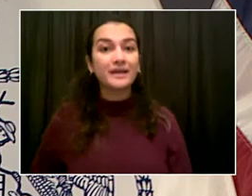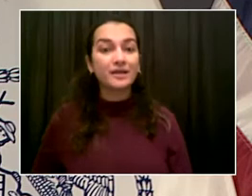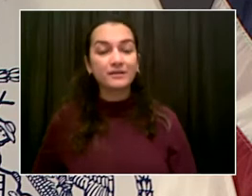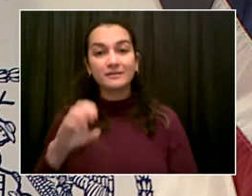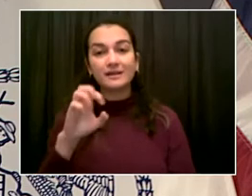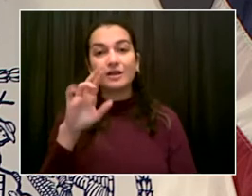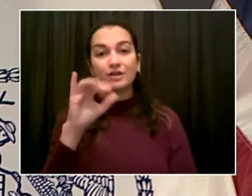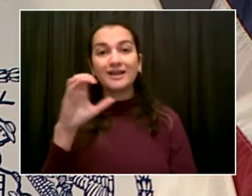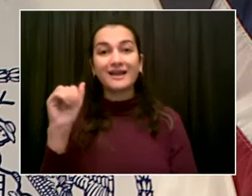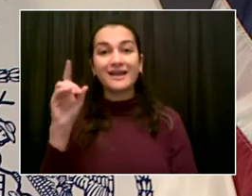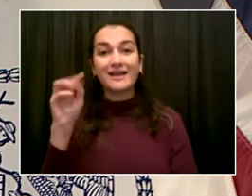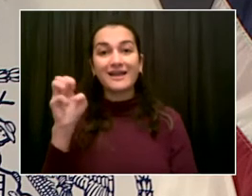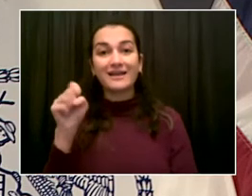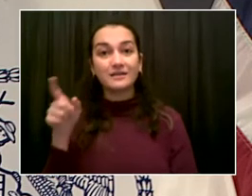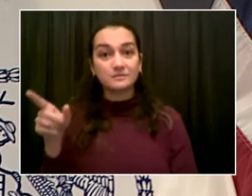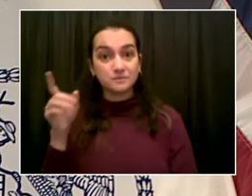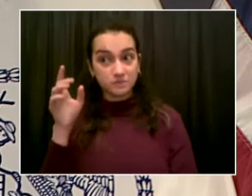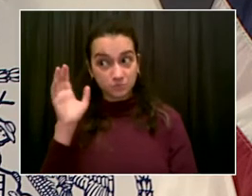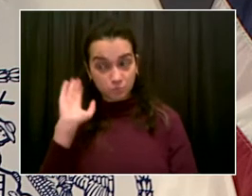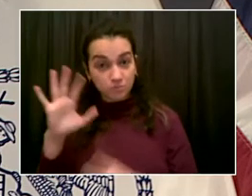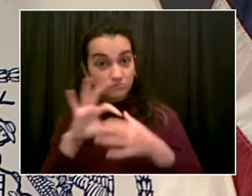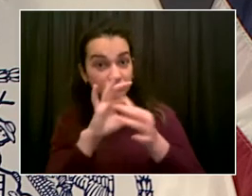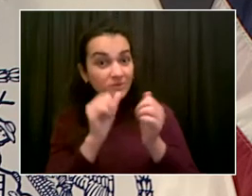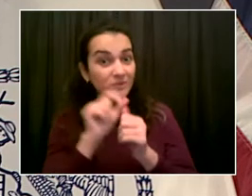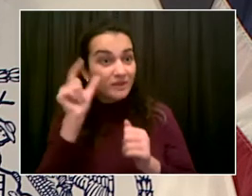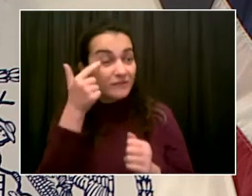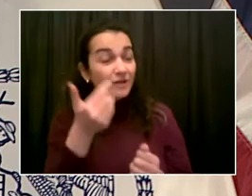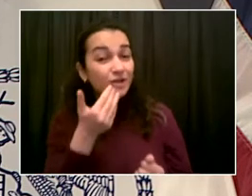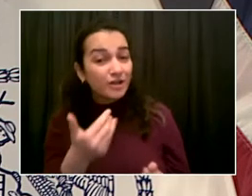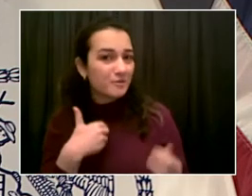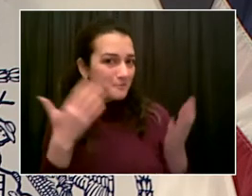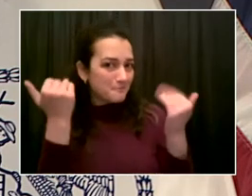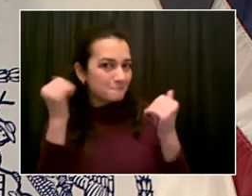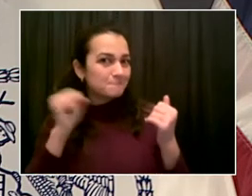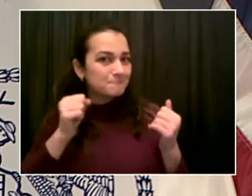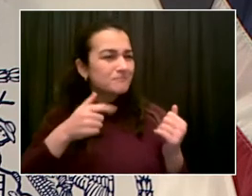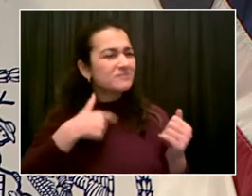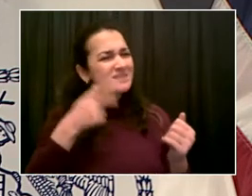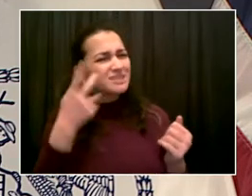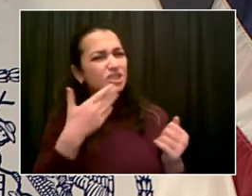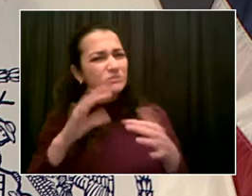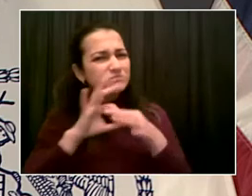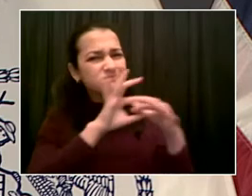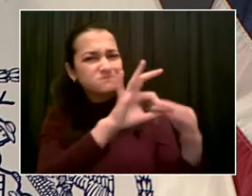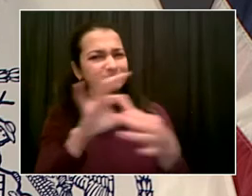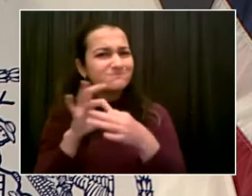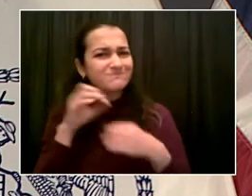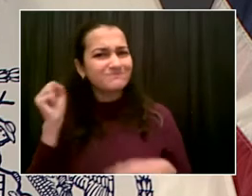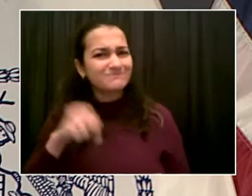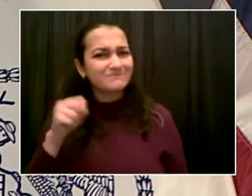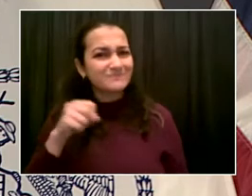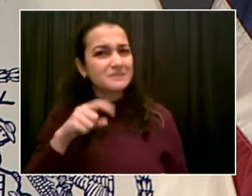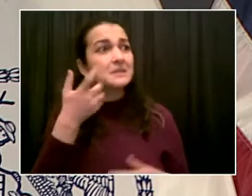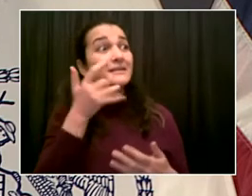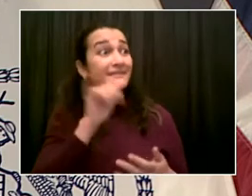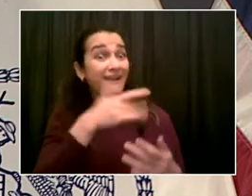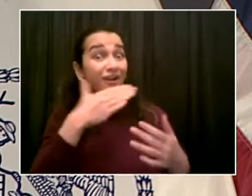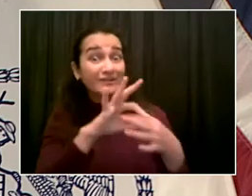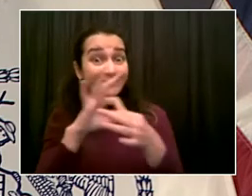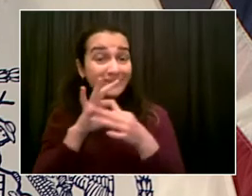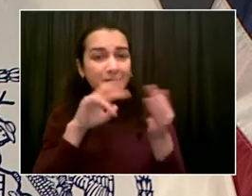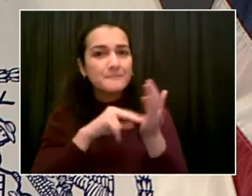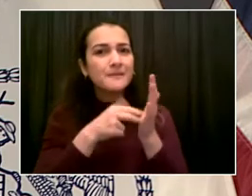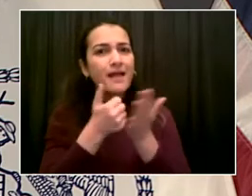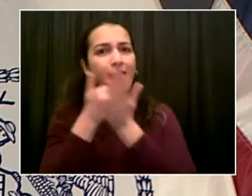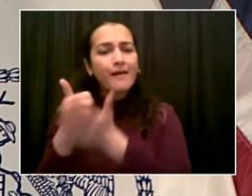seems to be a unified message, a unified response, and a unified plan? It's so much better, Marsha. Look, the